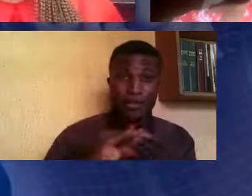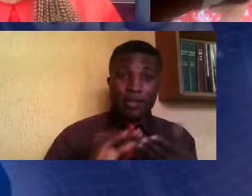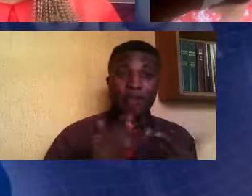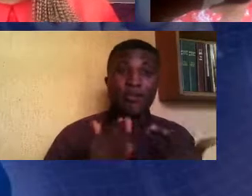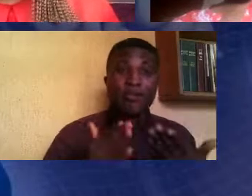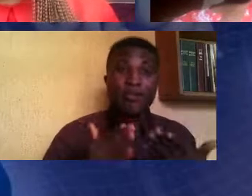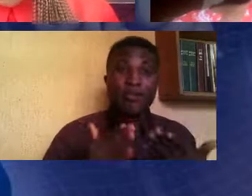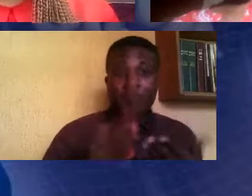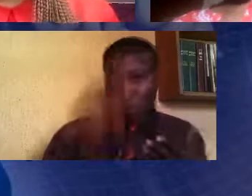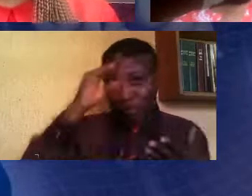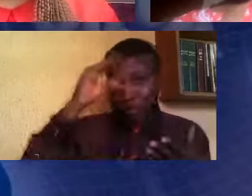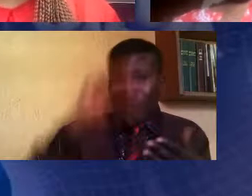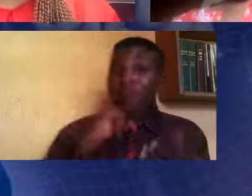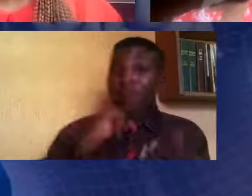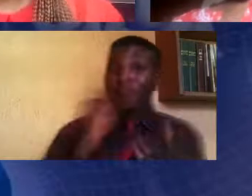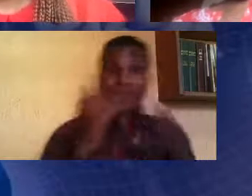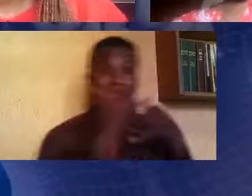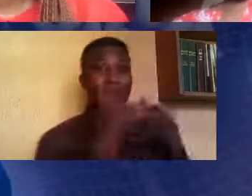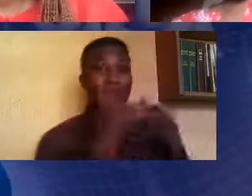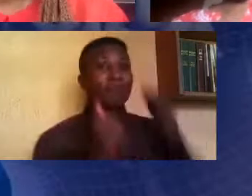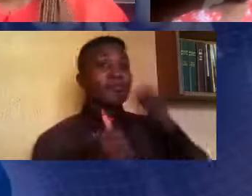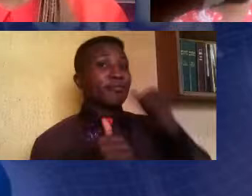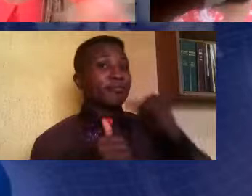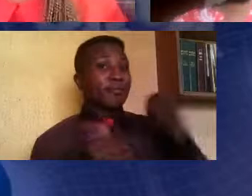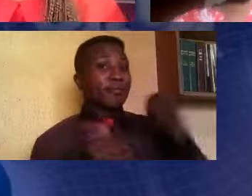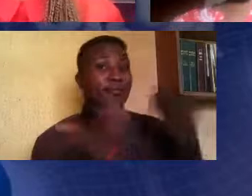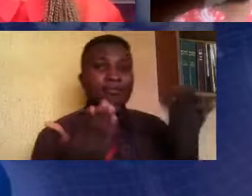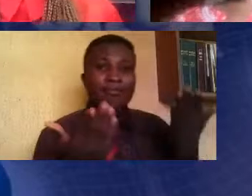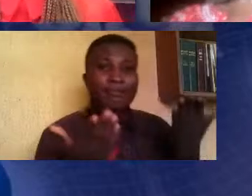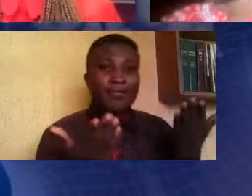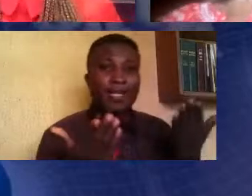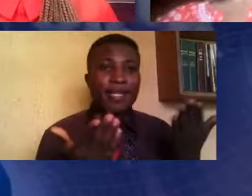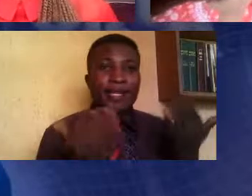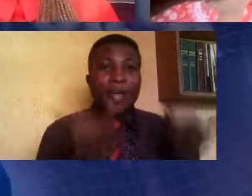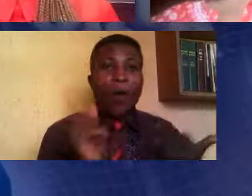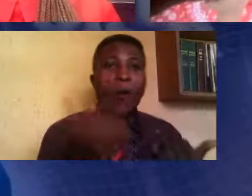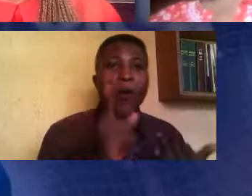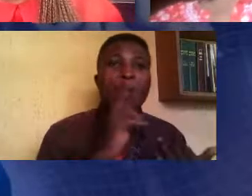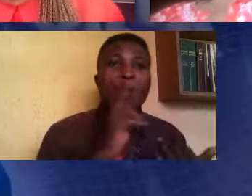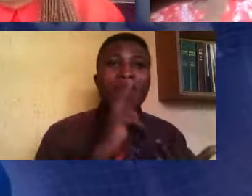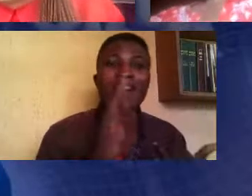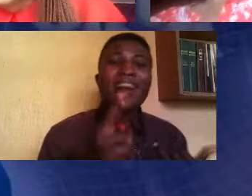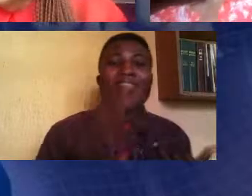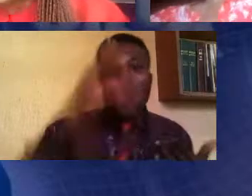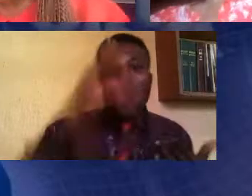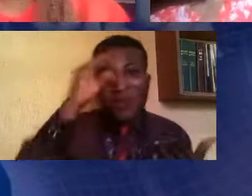telling you something. Where are the boys? need them to talk how do we get married?